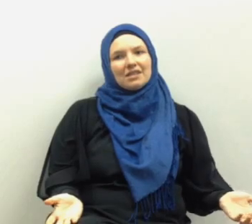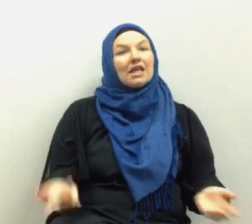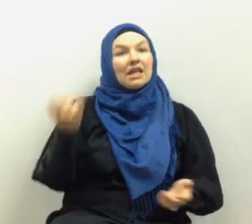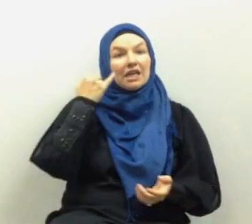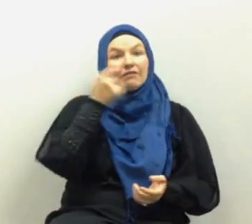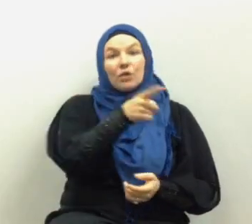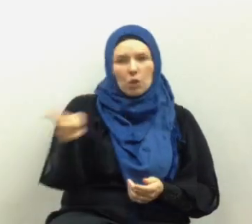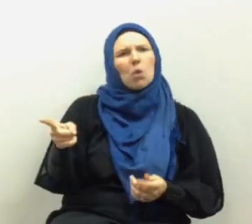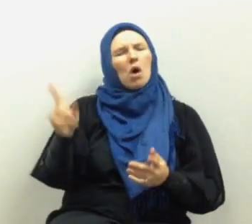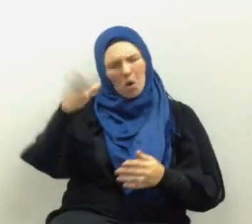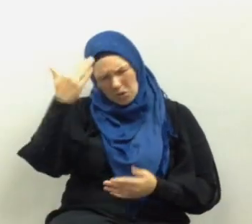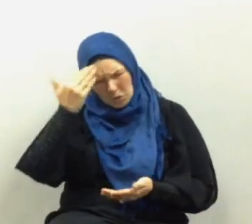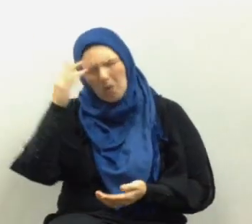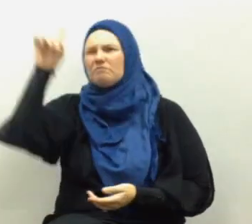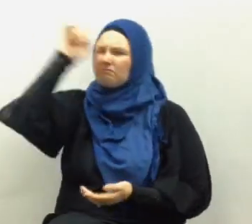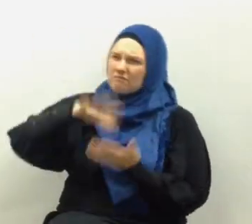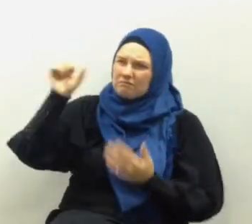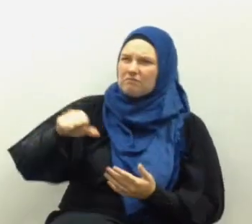understand you wouldn't know how to apply it